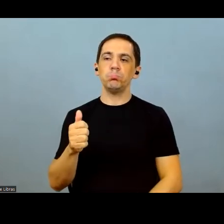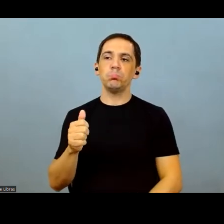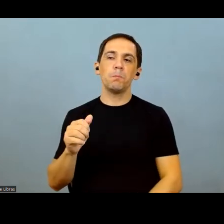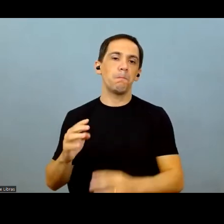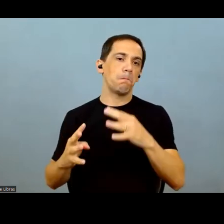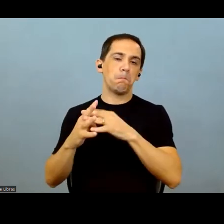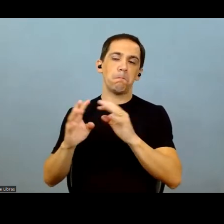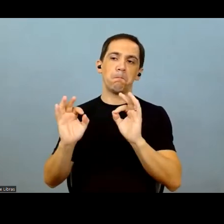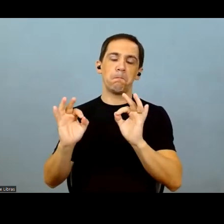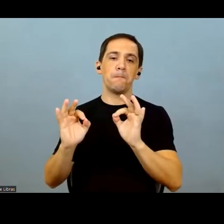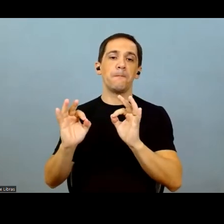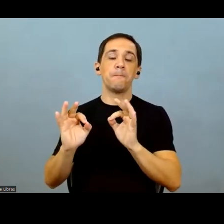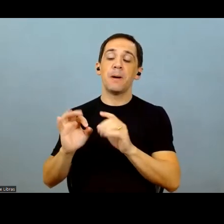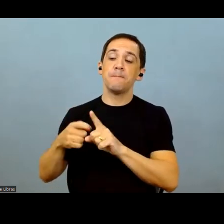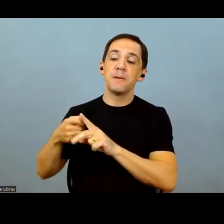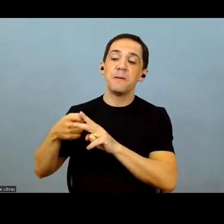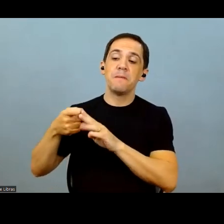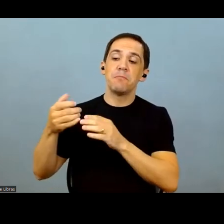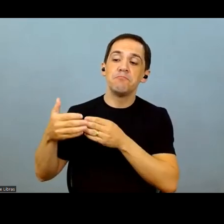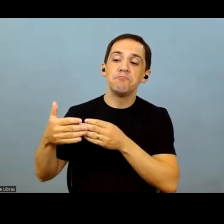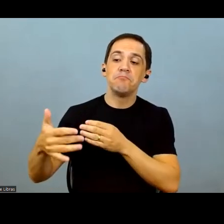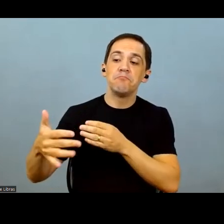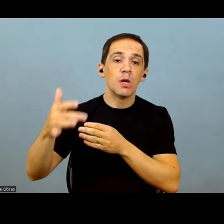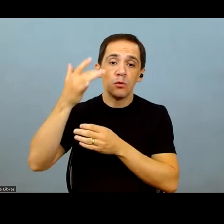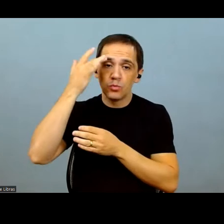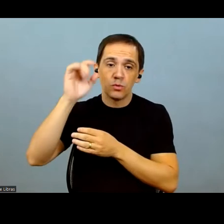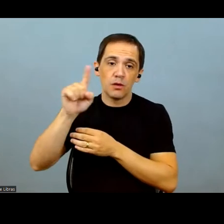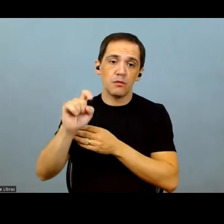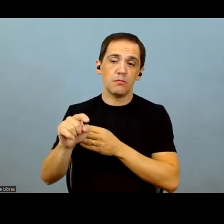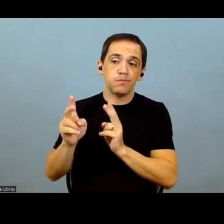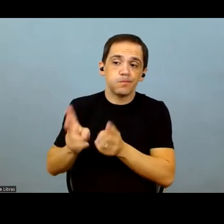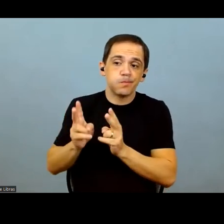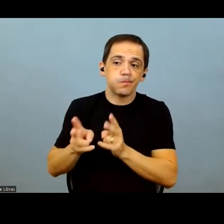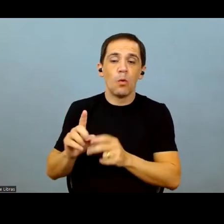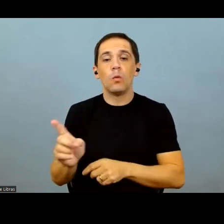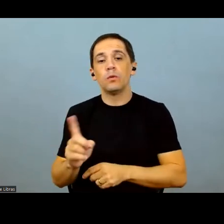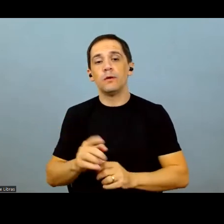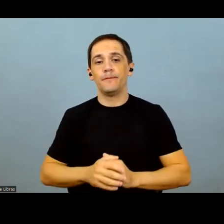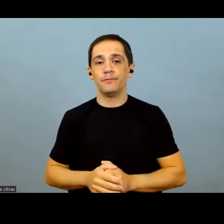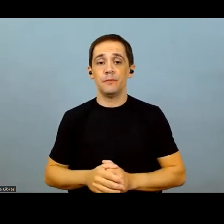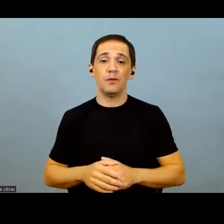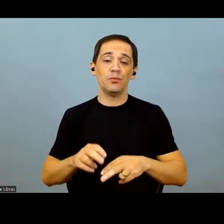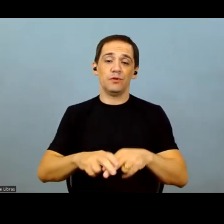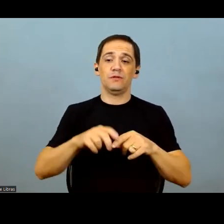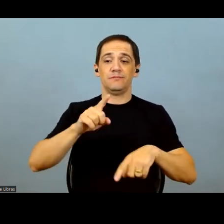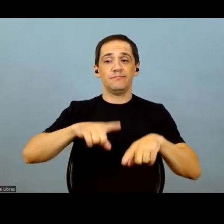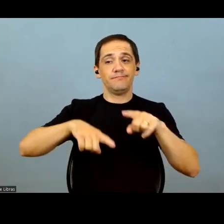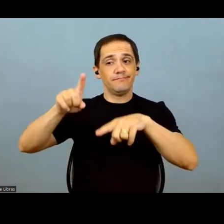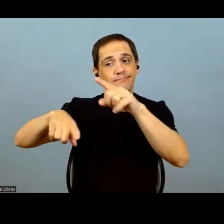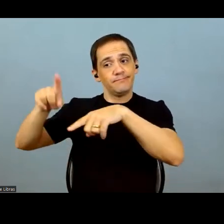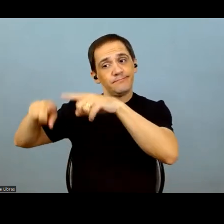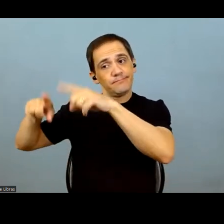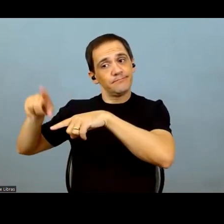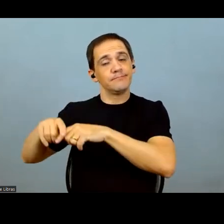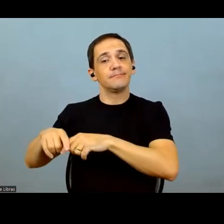we don't know whether this will keep in the future. So many things may change